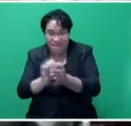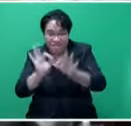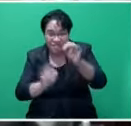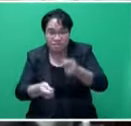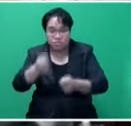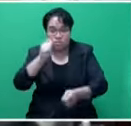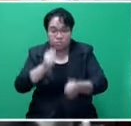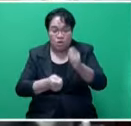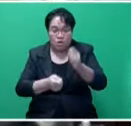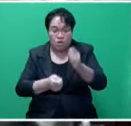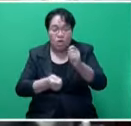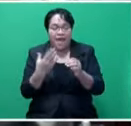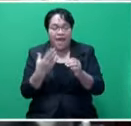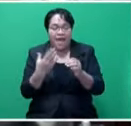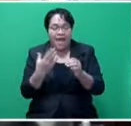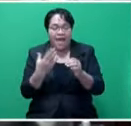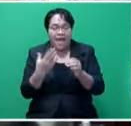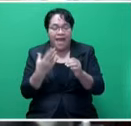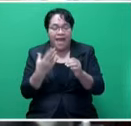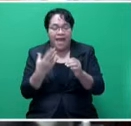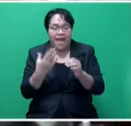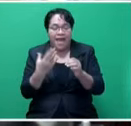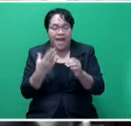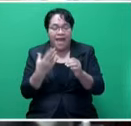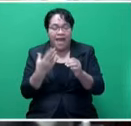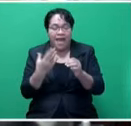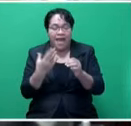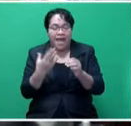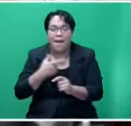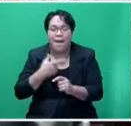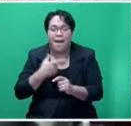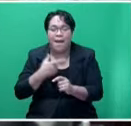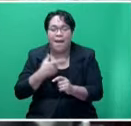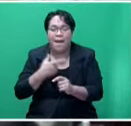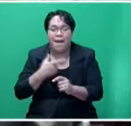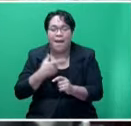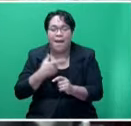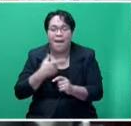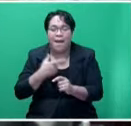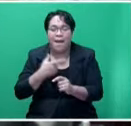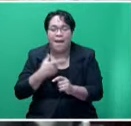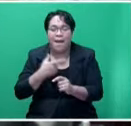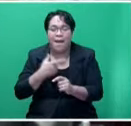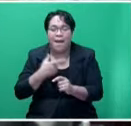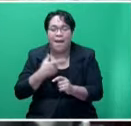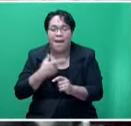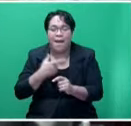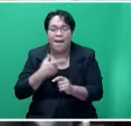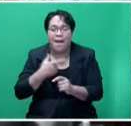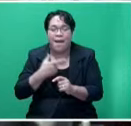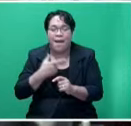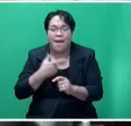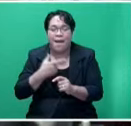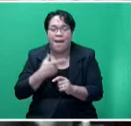ITU to come and assist similarly some of you may remember at that point in time the frequencies on radios had also